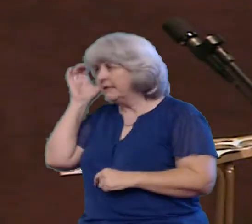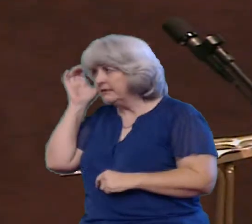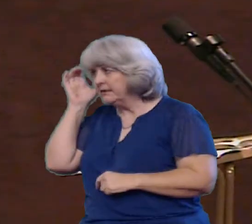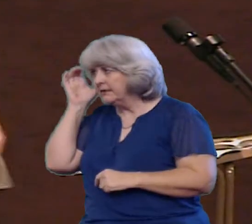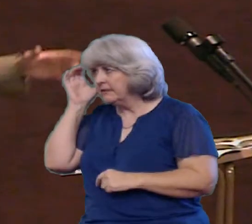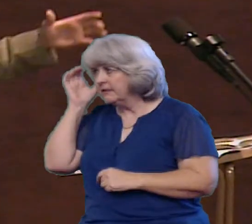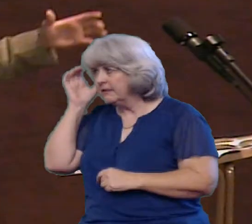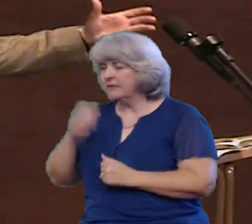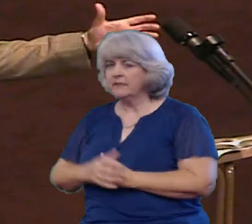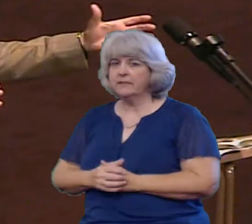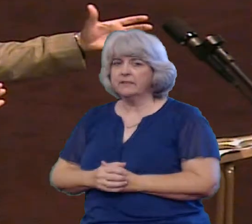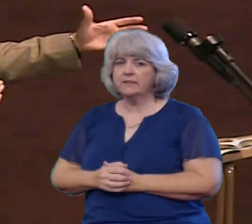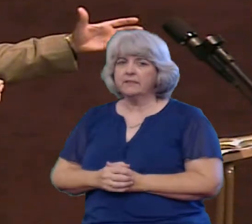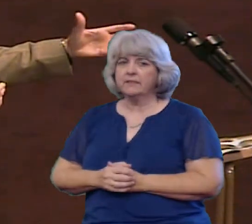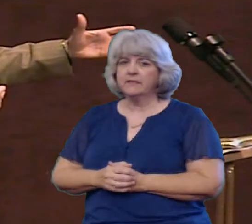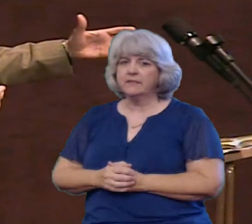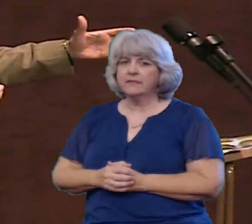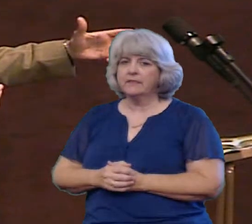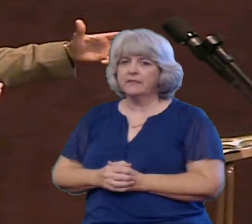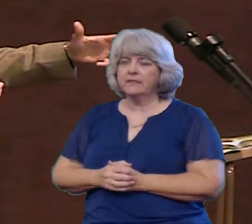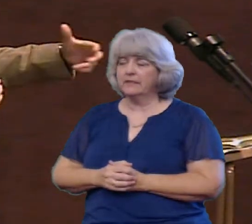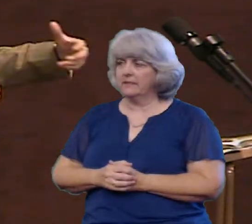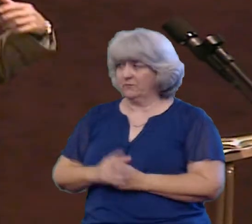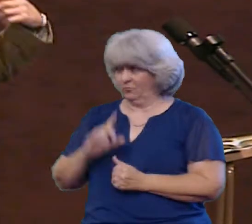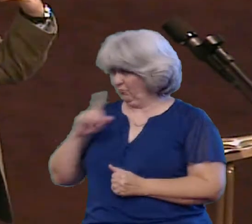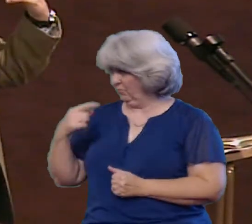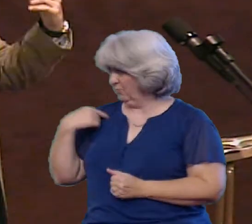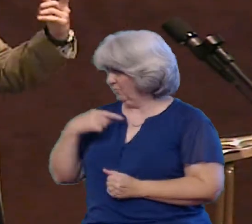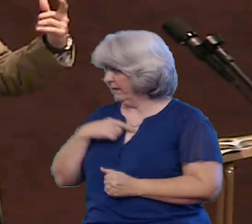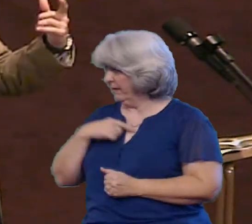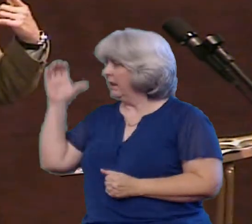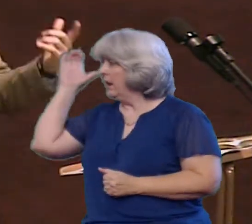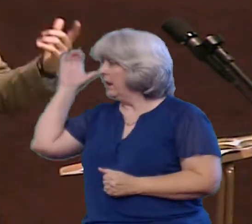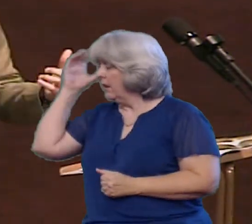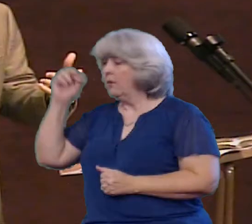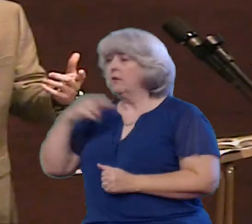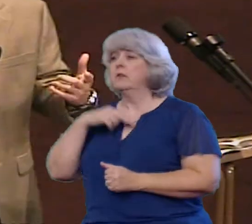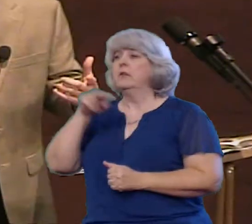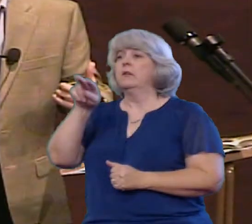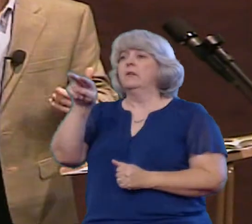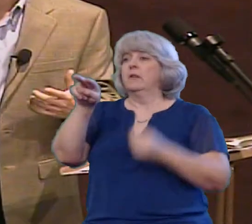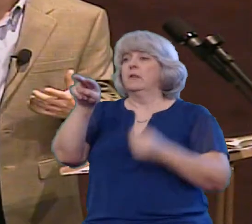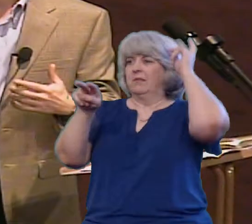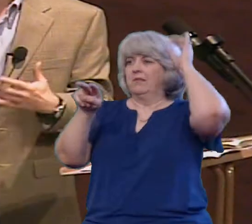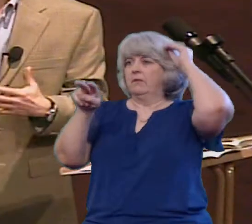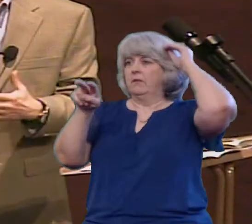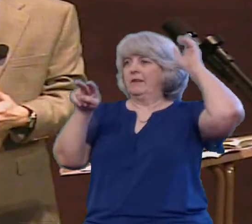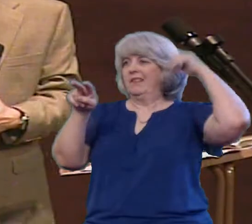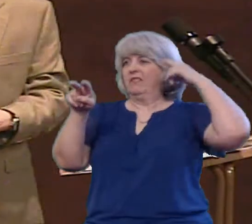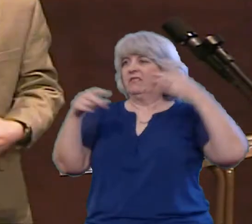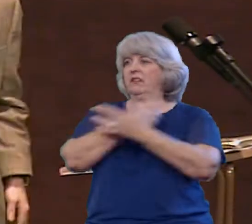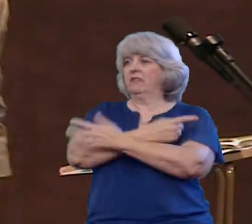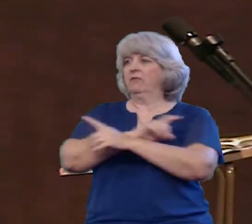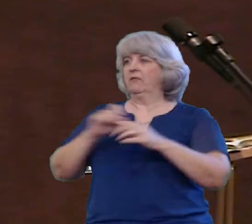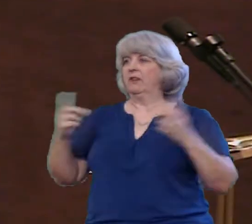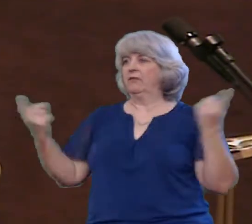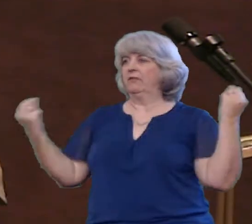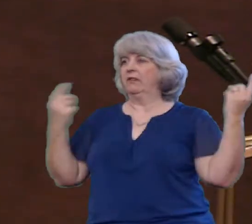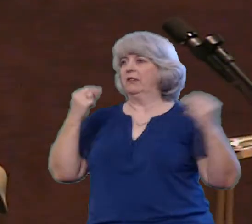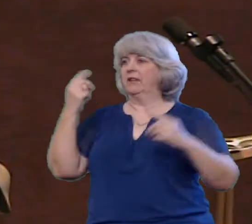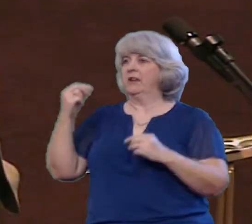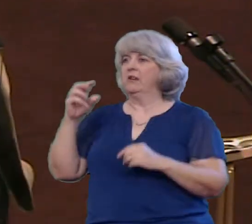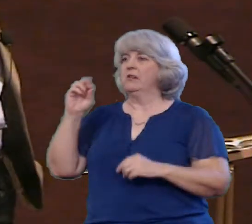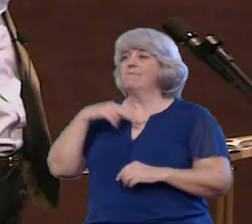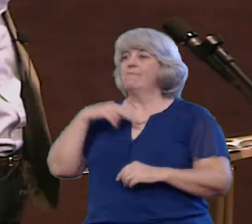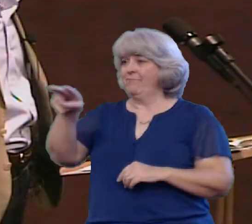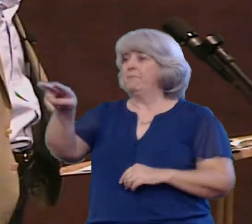actually listening? Or are we thinking about our next move? Are we like a politician that's waiting to shake the